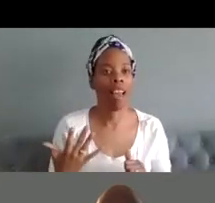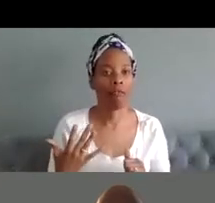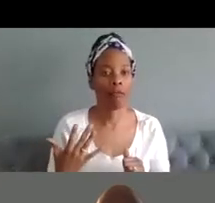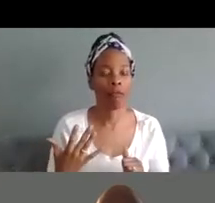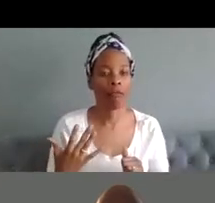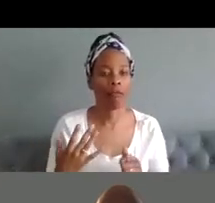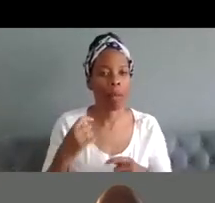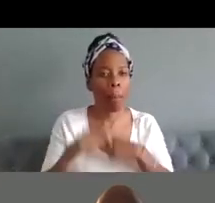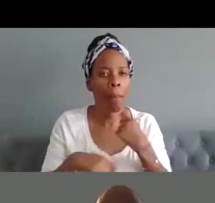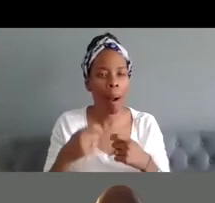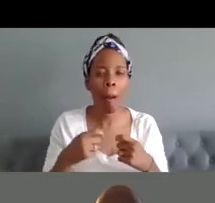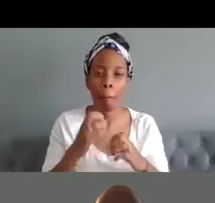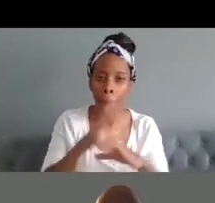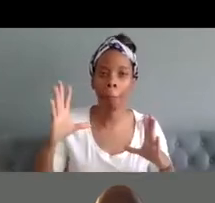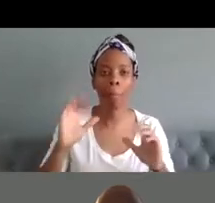of his life